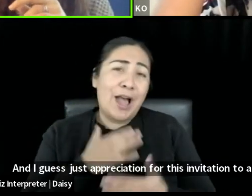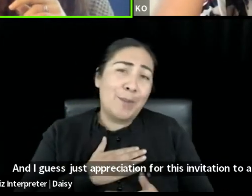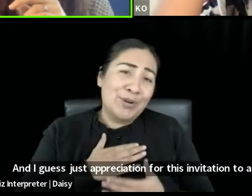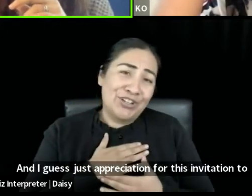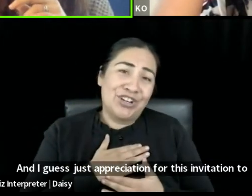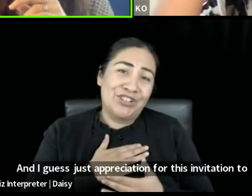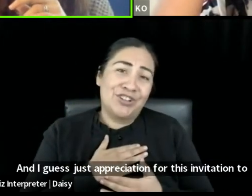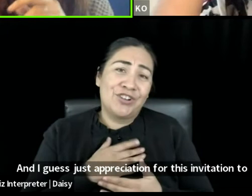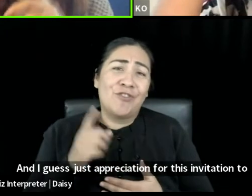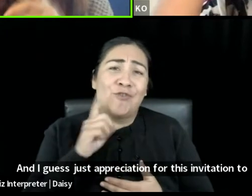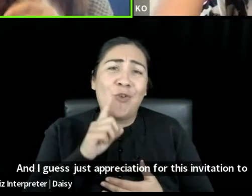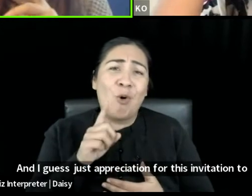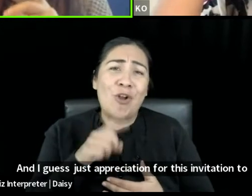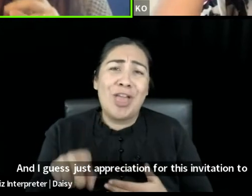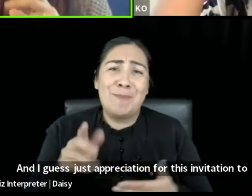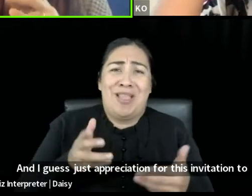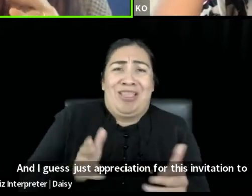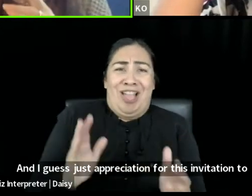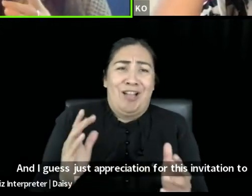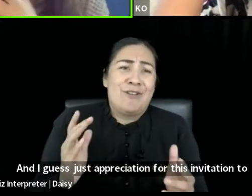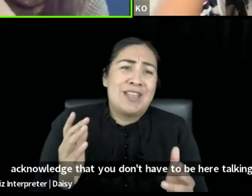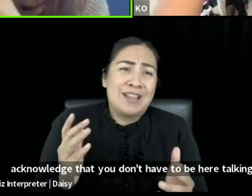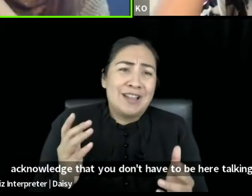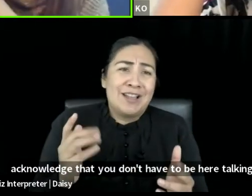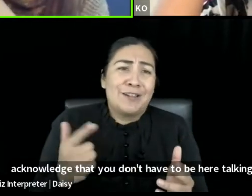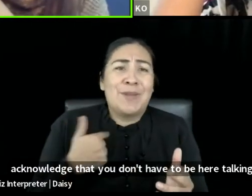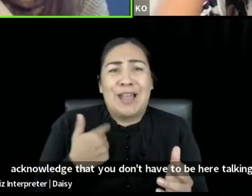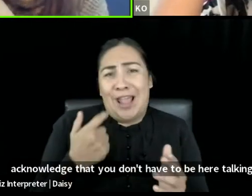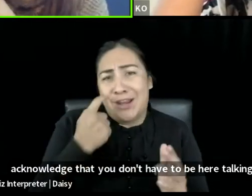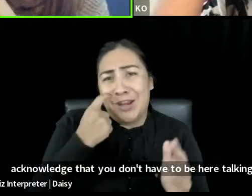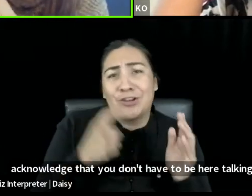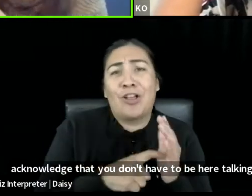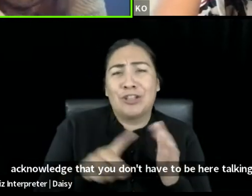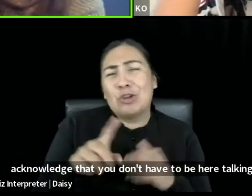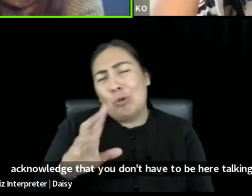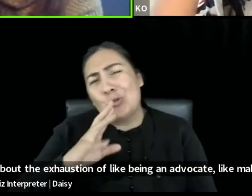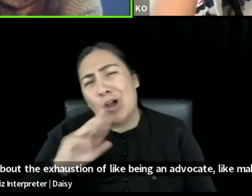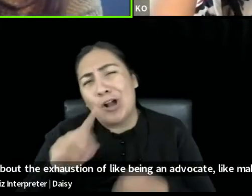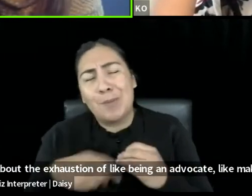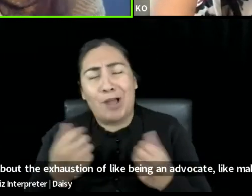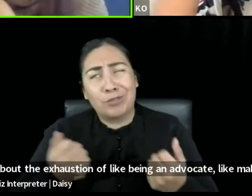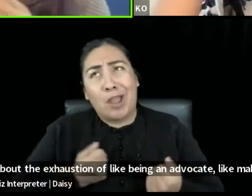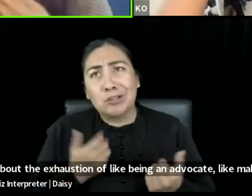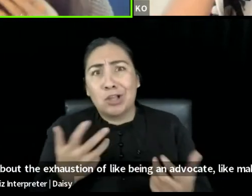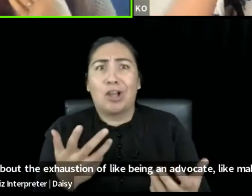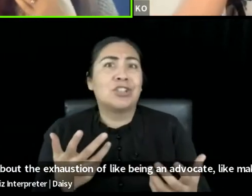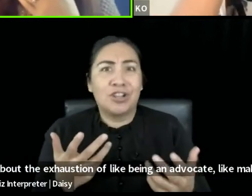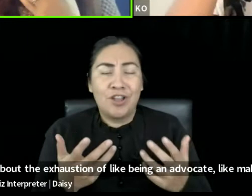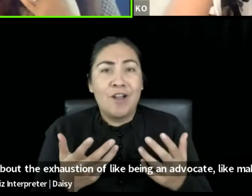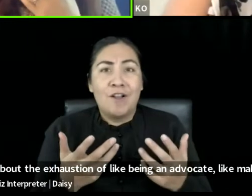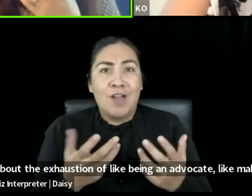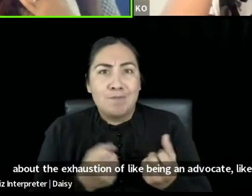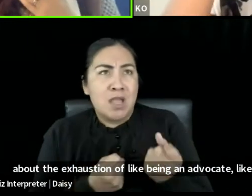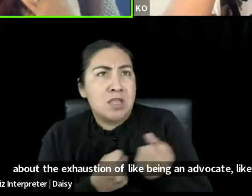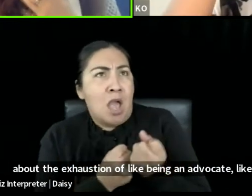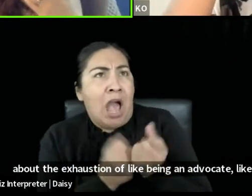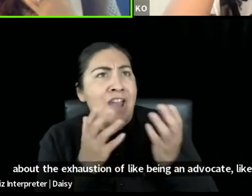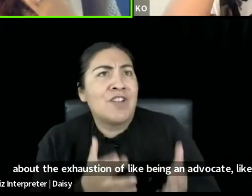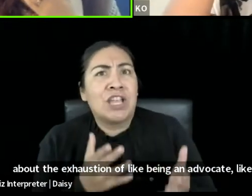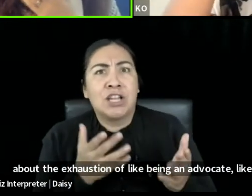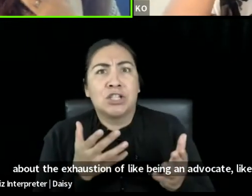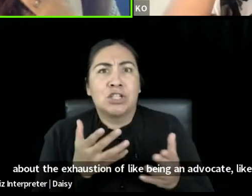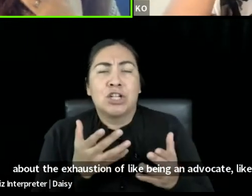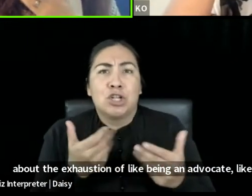don't have to be, you know, as were talking about the exhaustion of like being an advocate and like making change outside. Um, um, just to hear